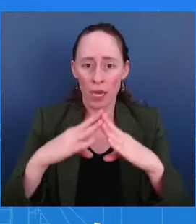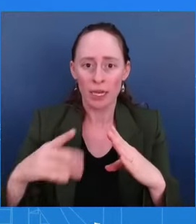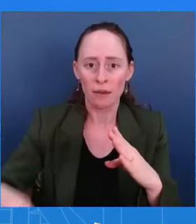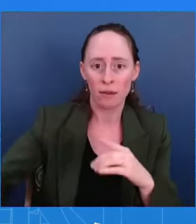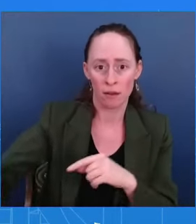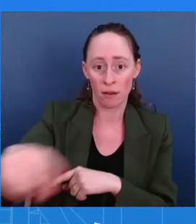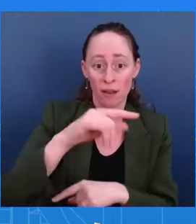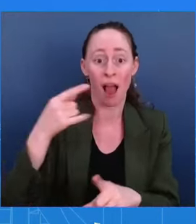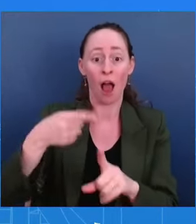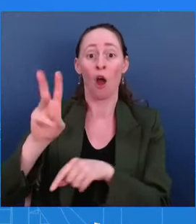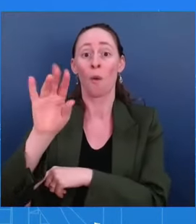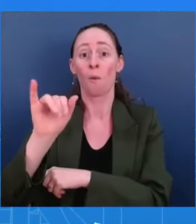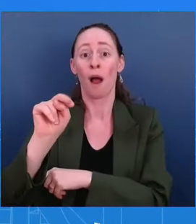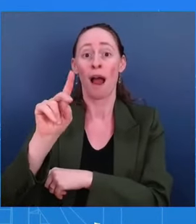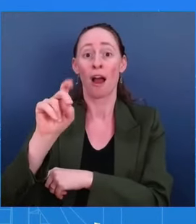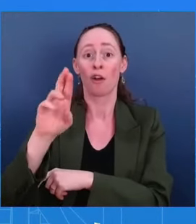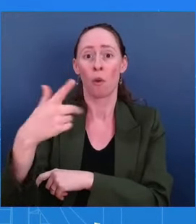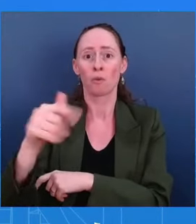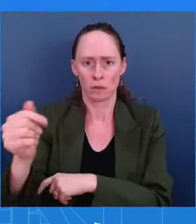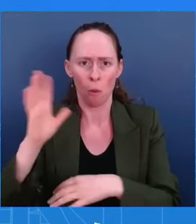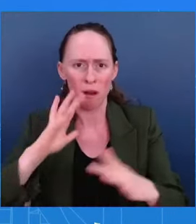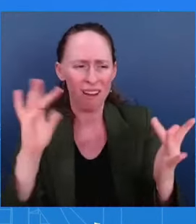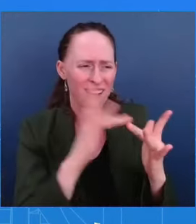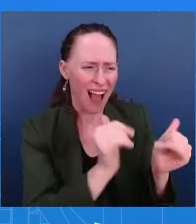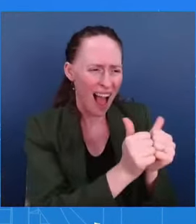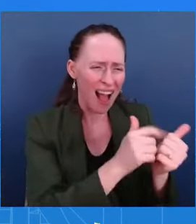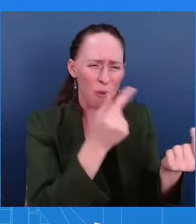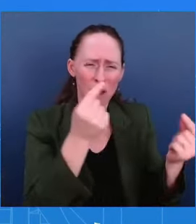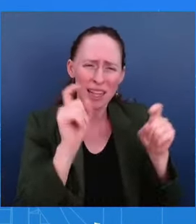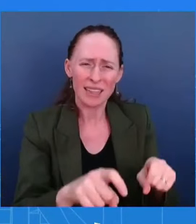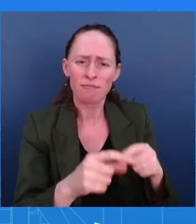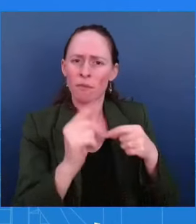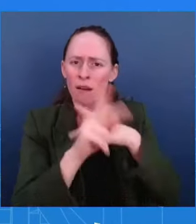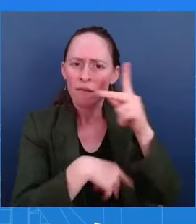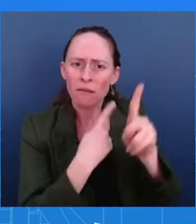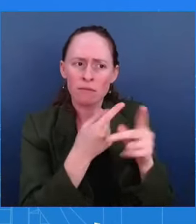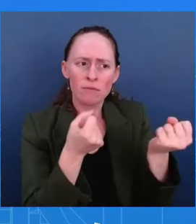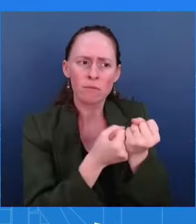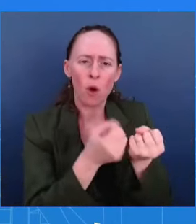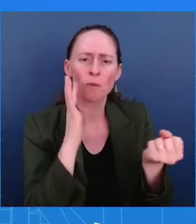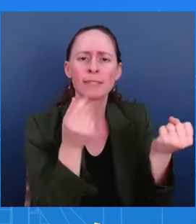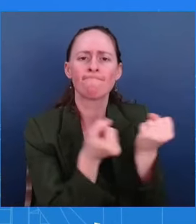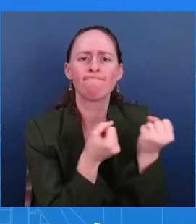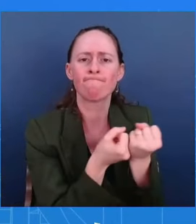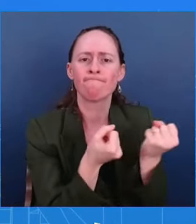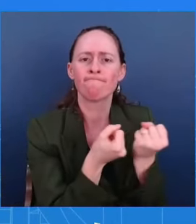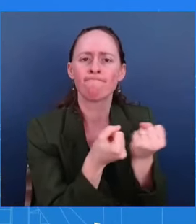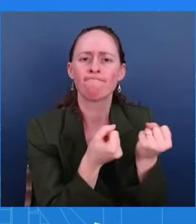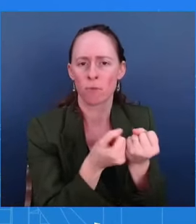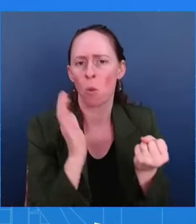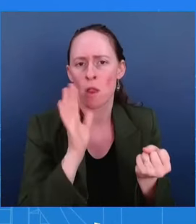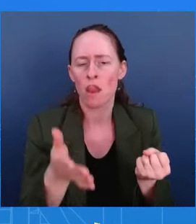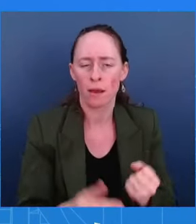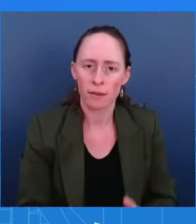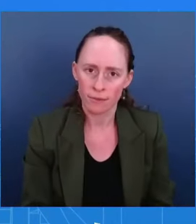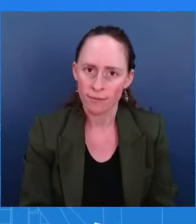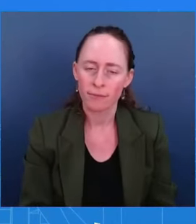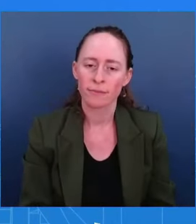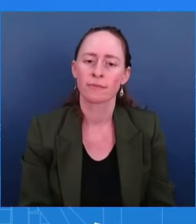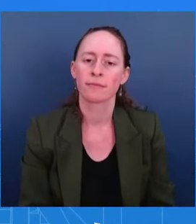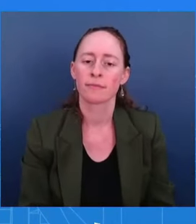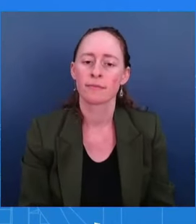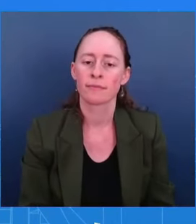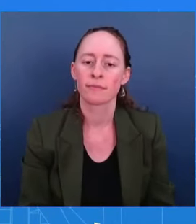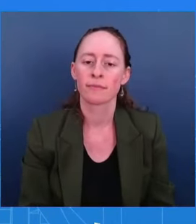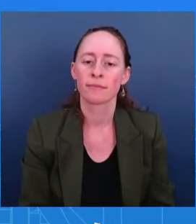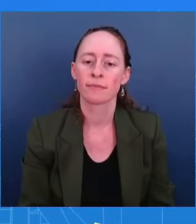help a community heal and move forward. And it's, I mean, just think about it, the fact that we had to set up an office like